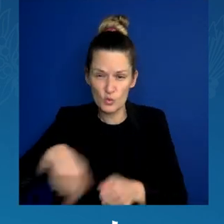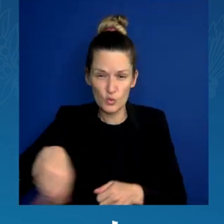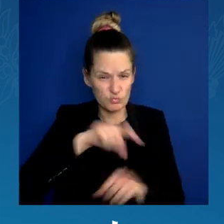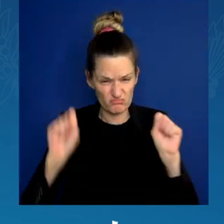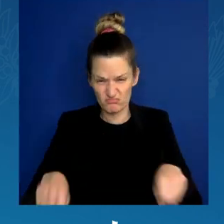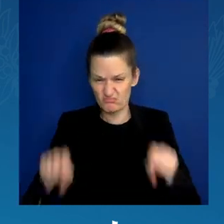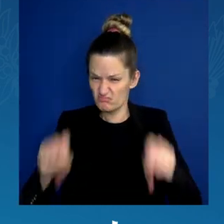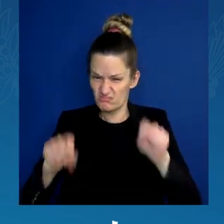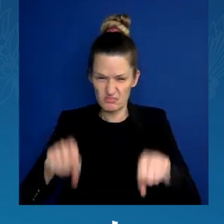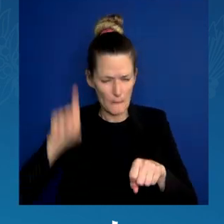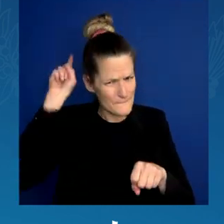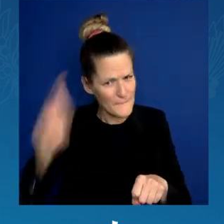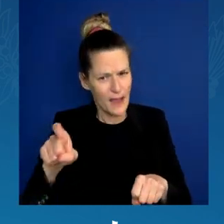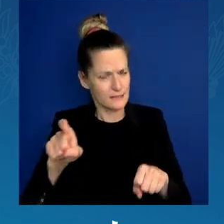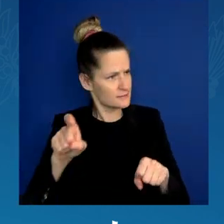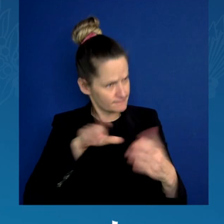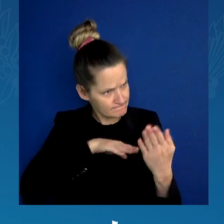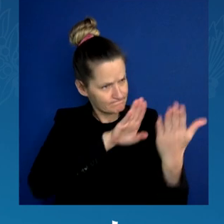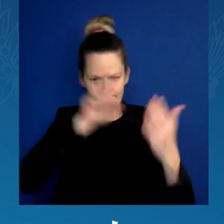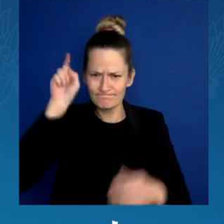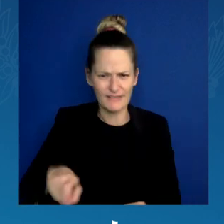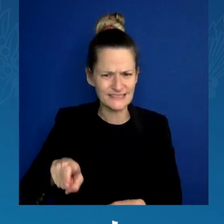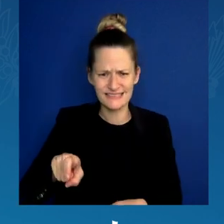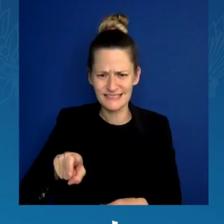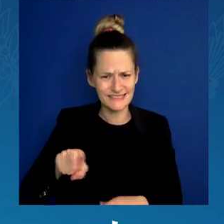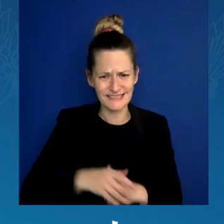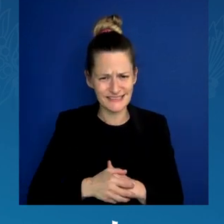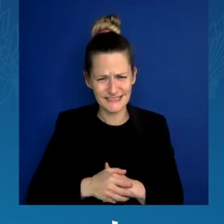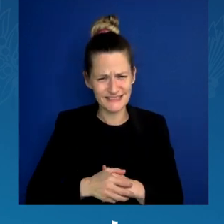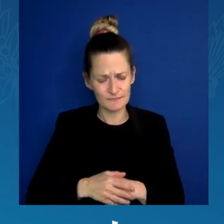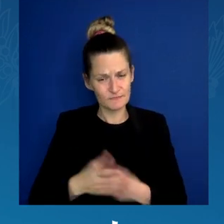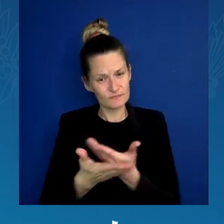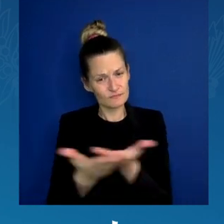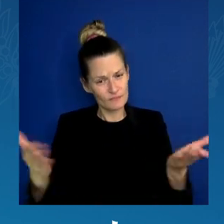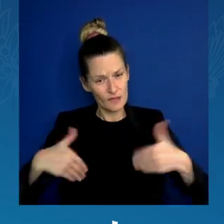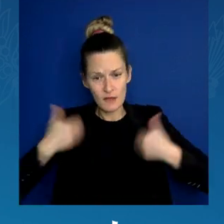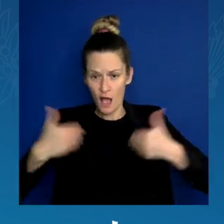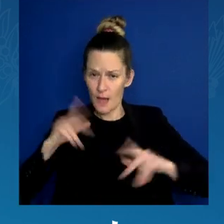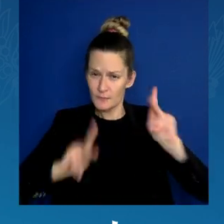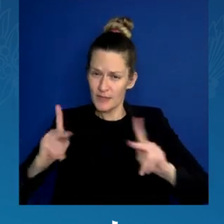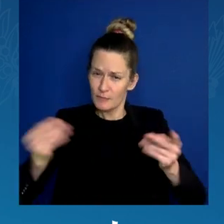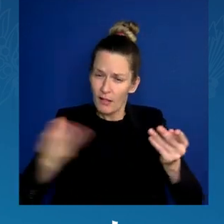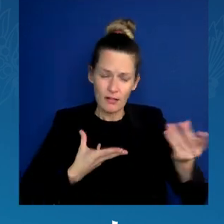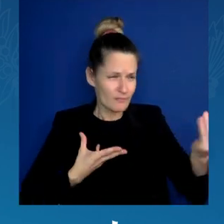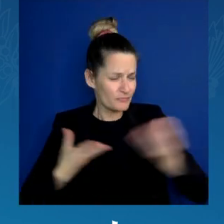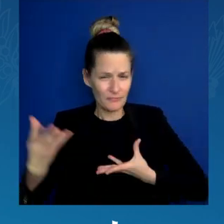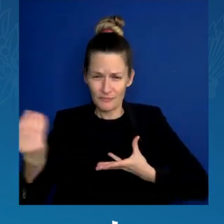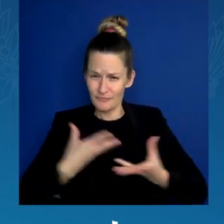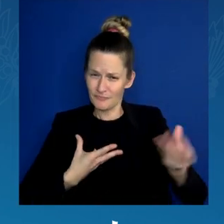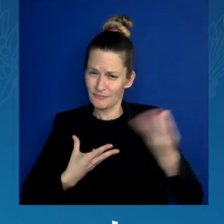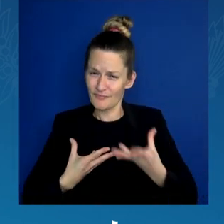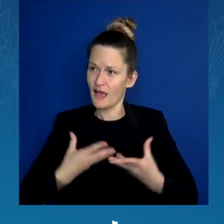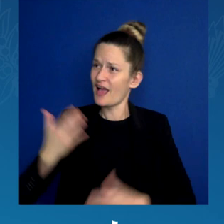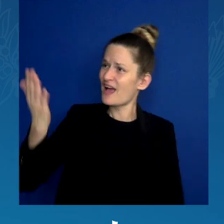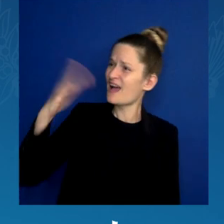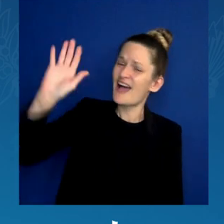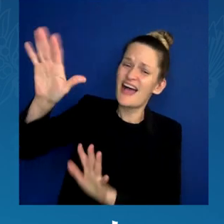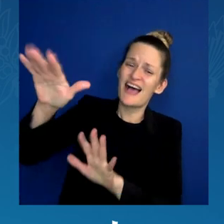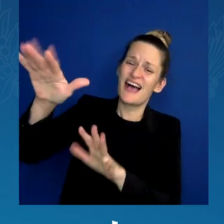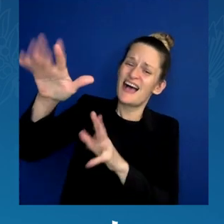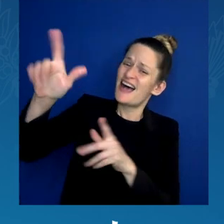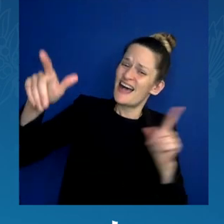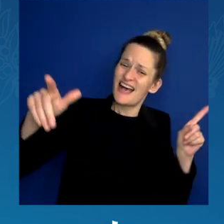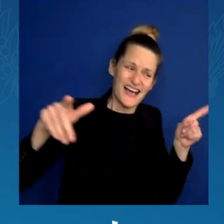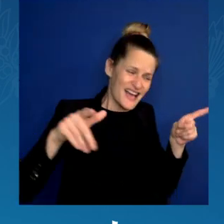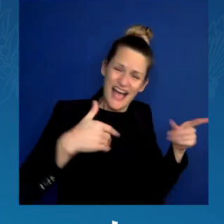Because what you are telling us is, look, this is something we need to address, understanding that one of the